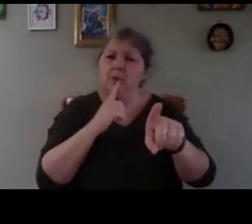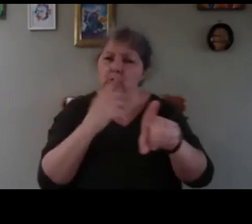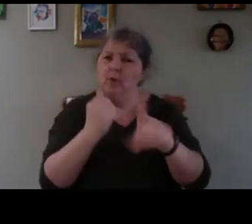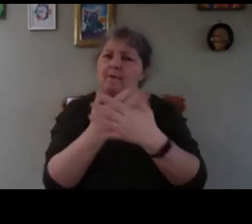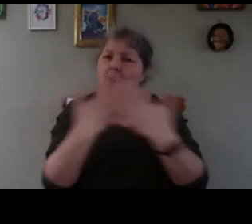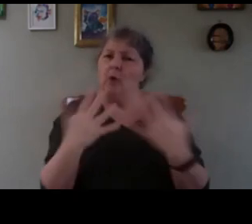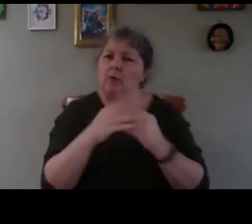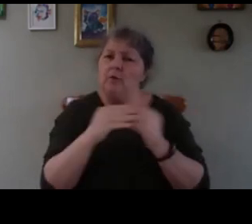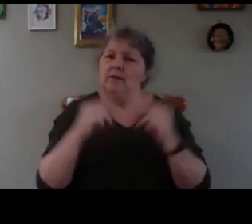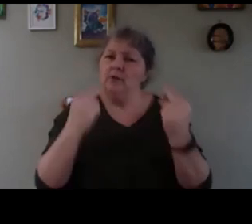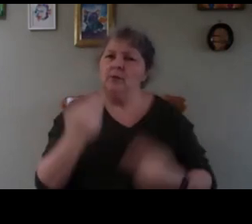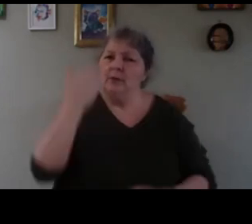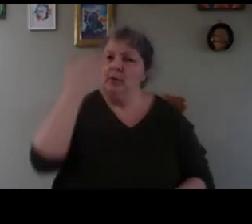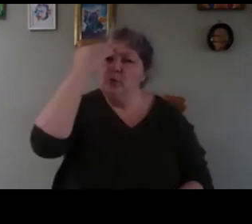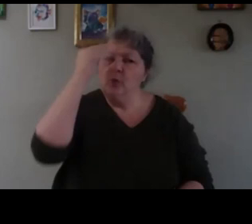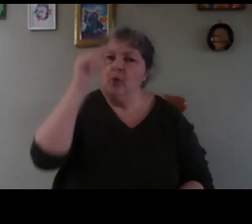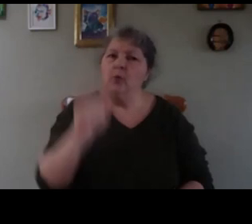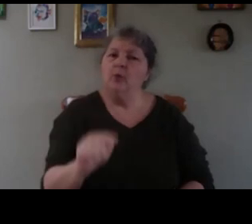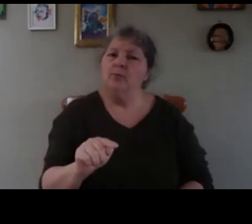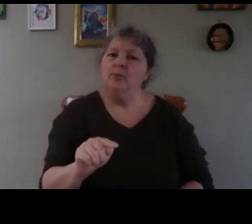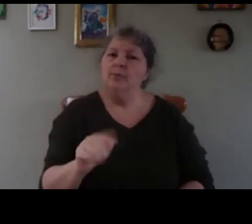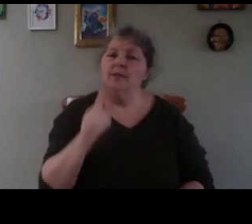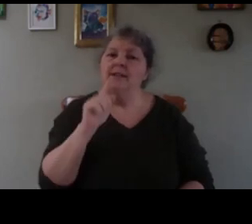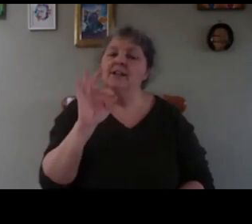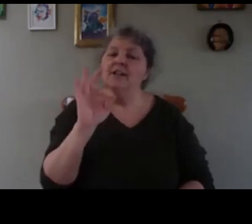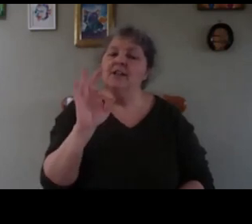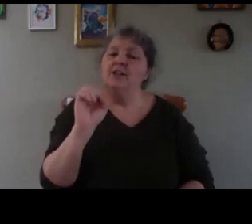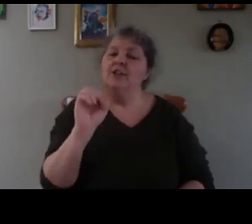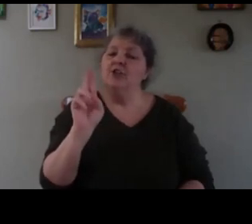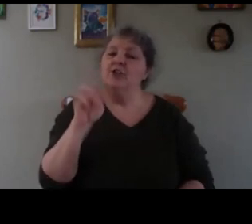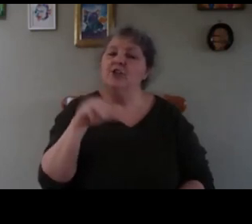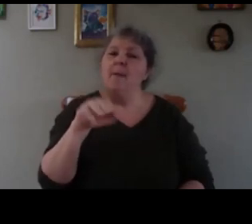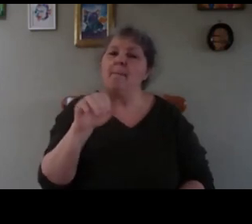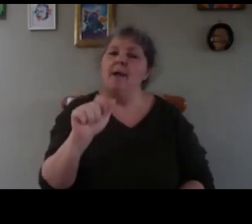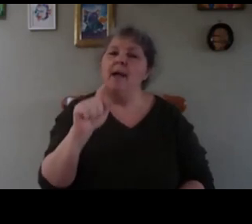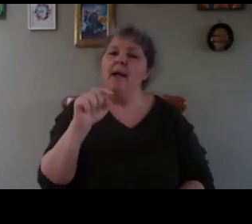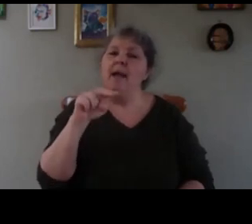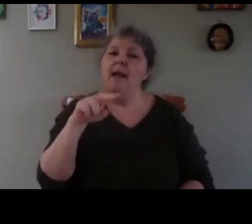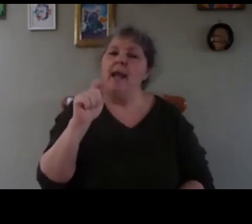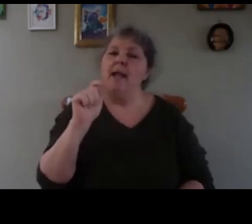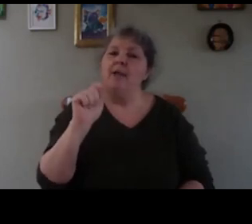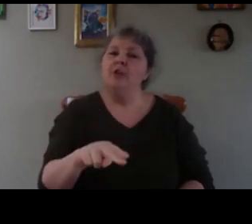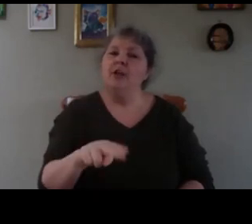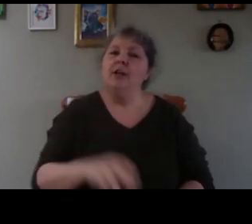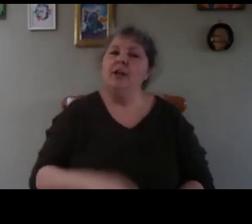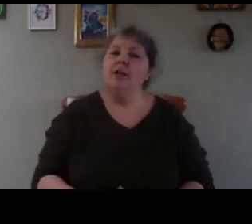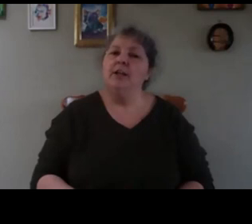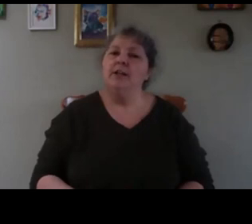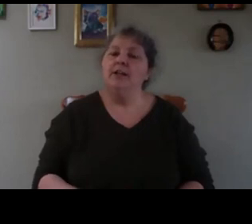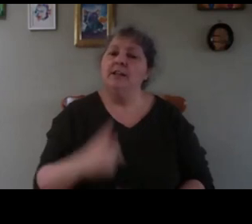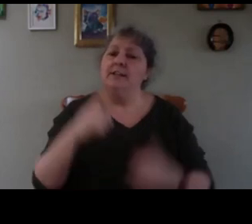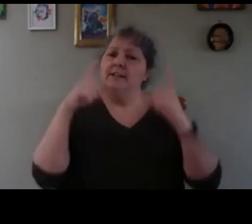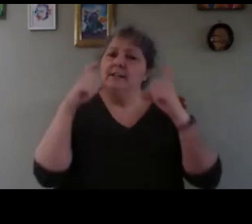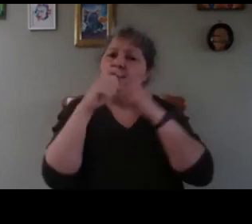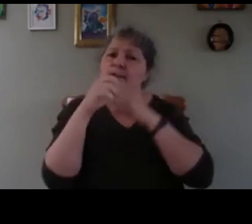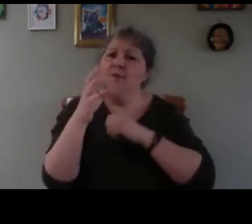know seed germination you don't have they can be different it's quite difficult to get a